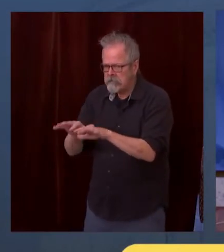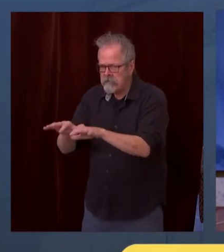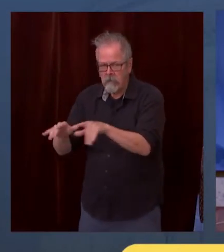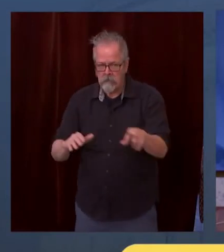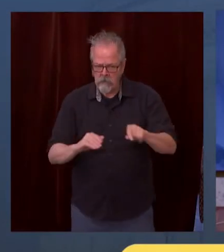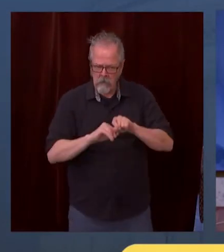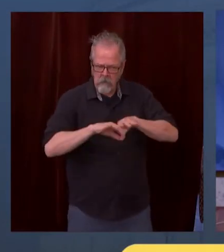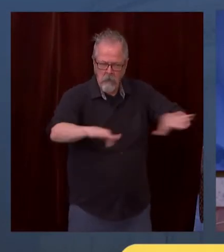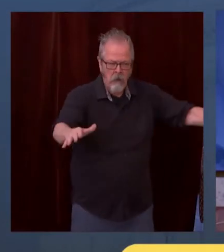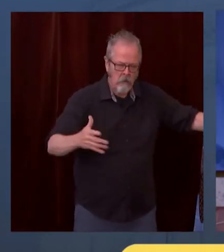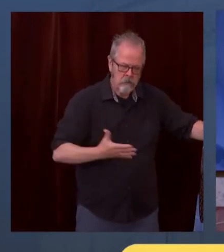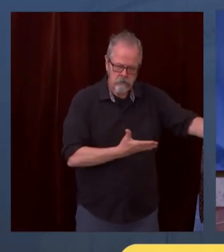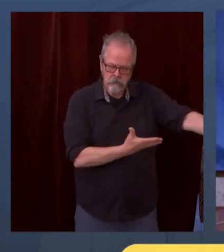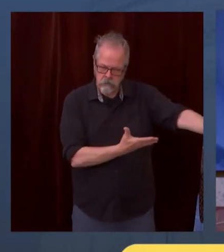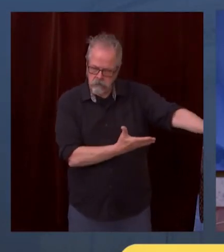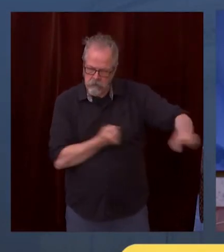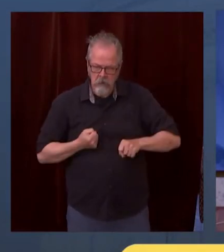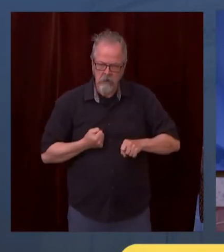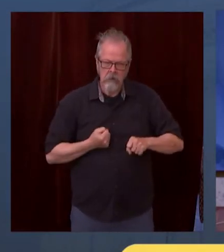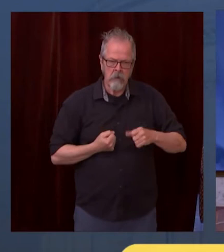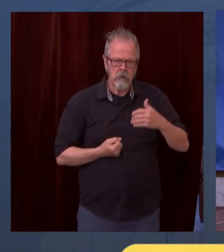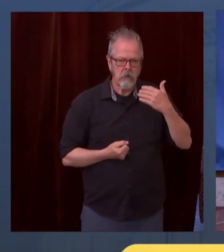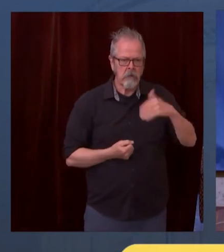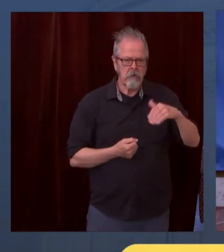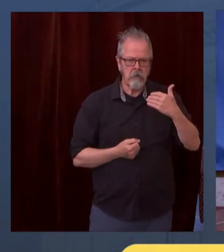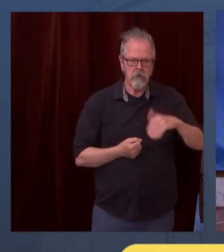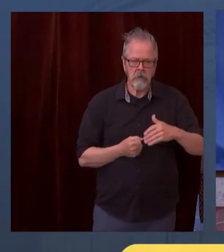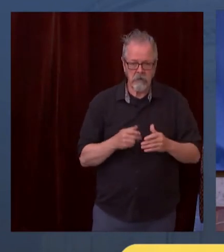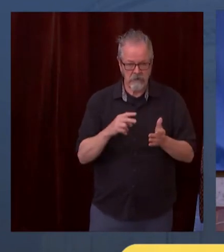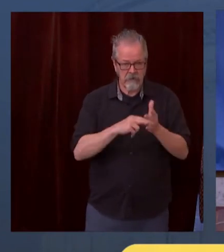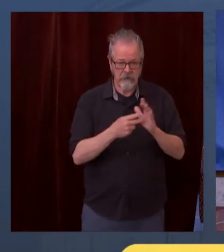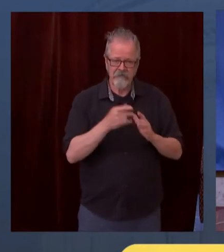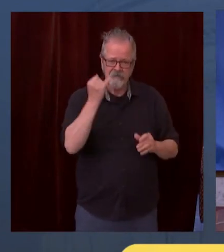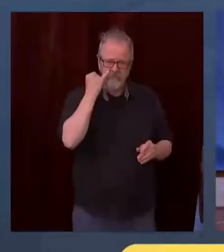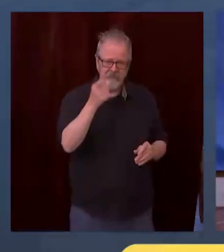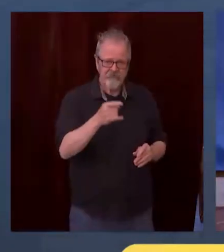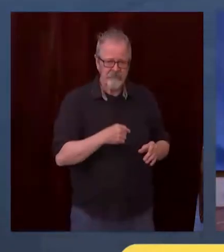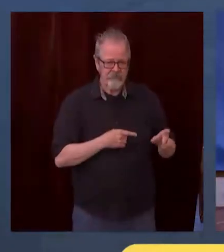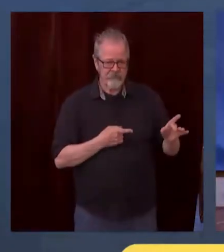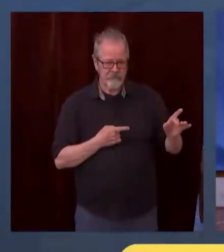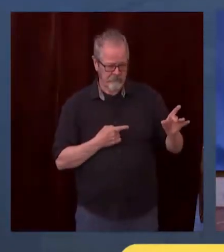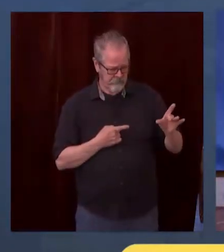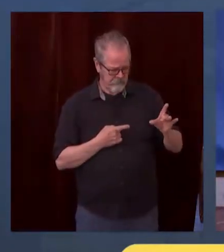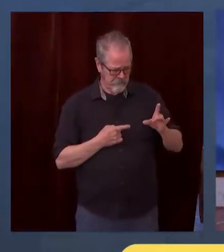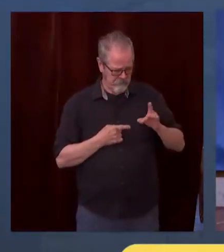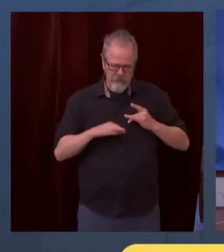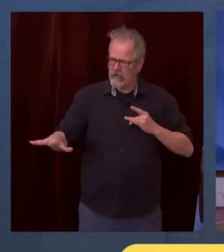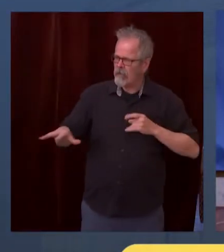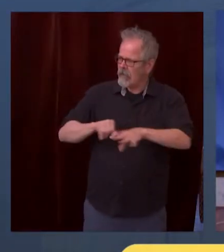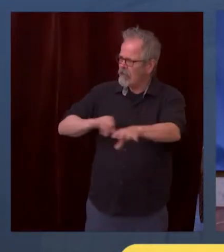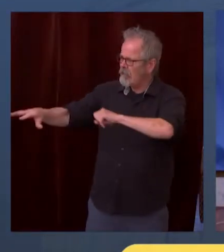other people around them. And there is considerable evidence that these variants also are more dangerous,